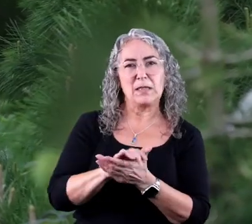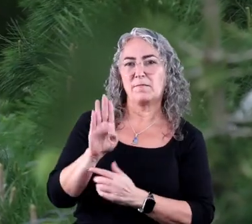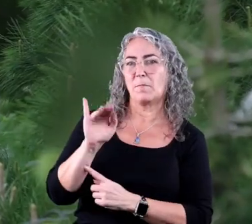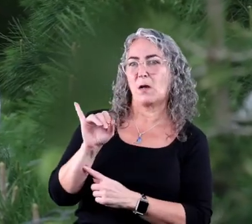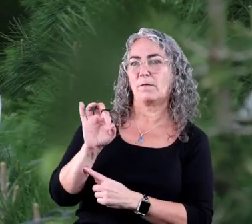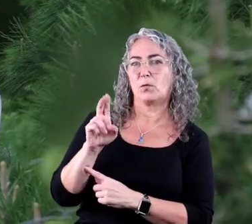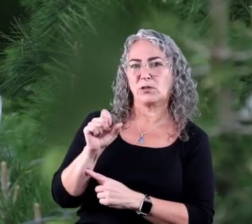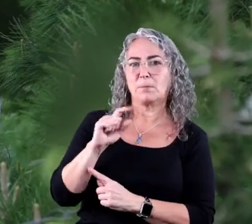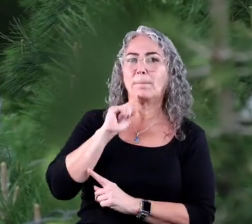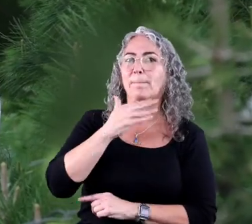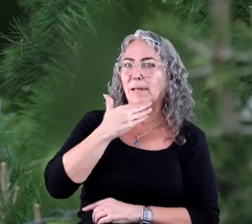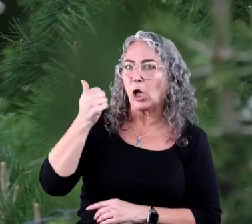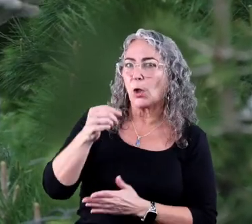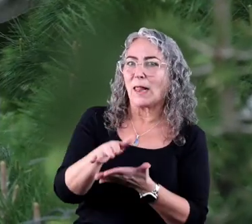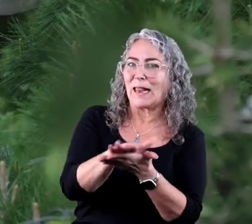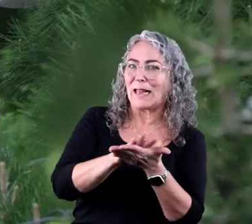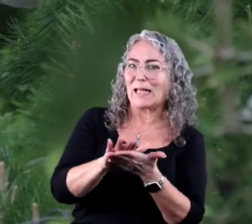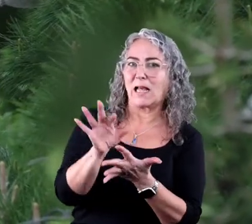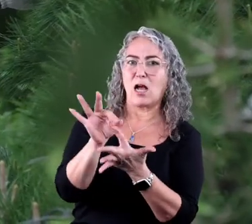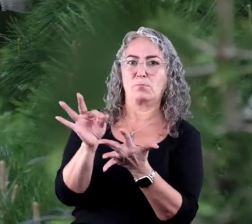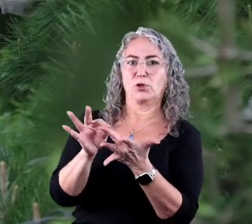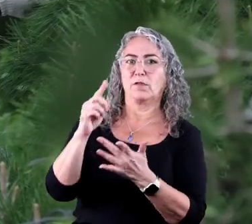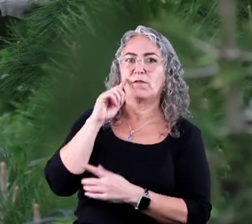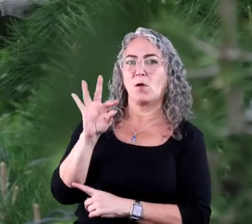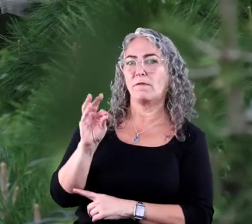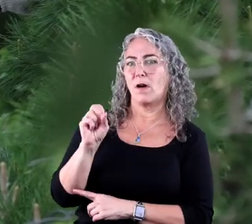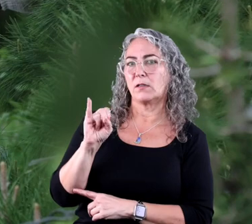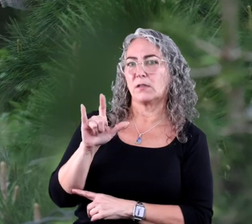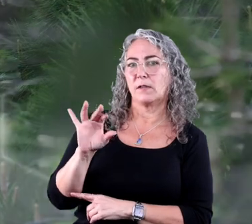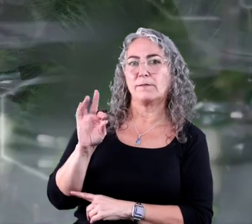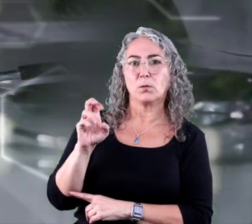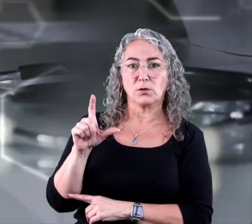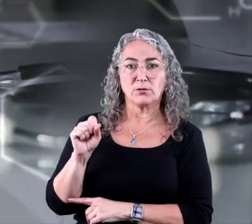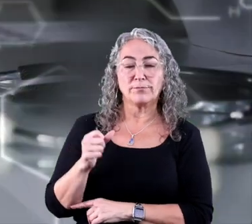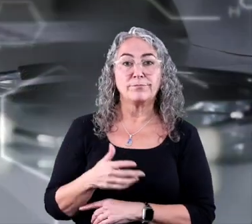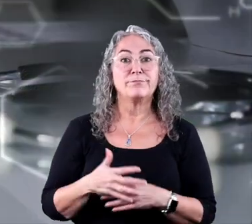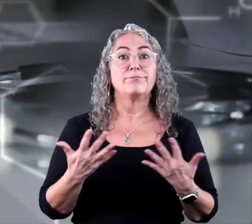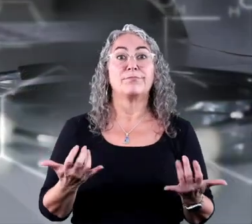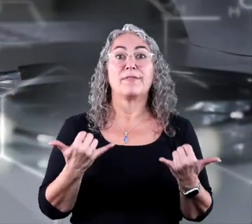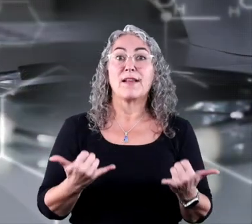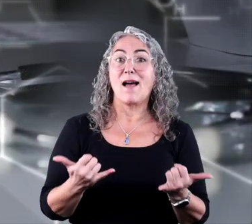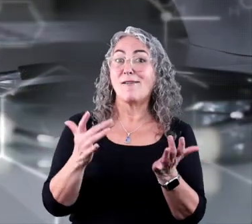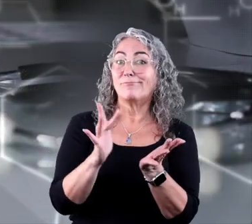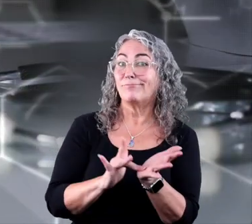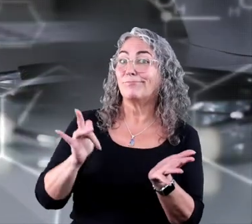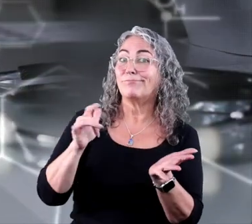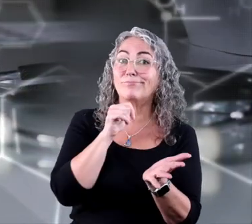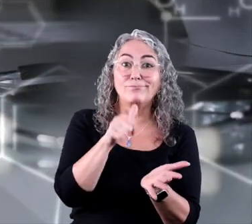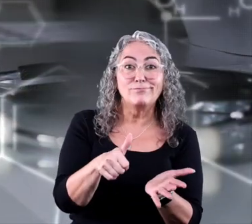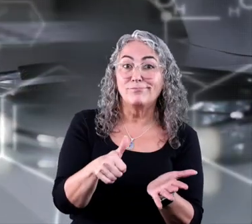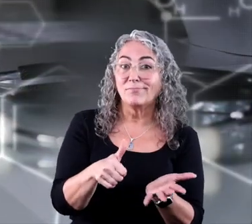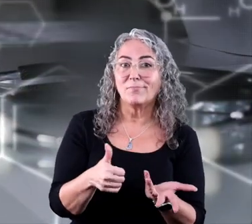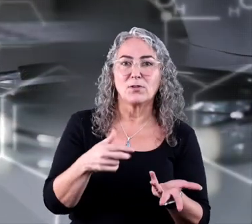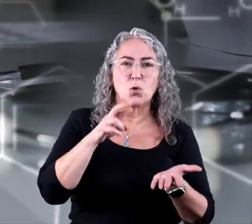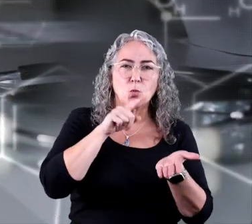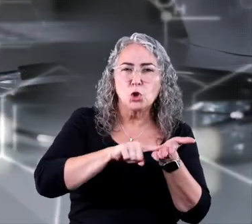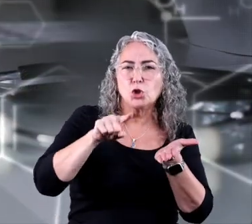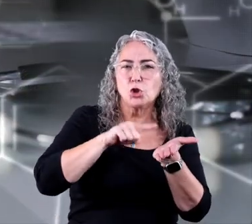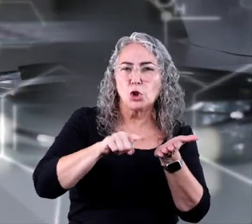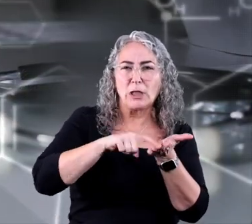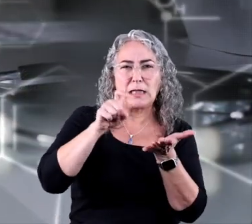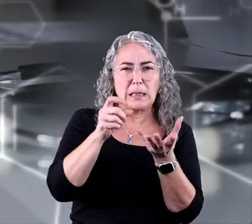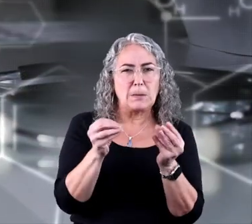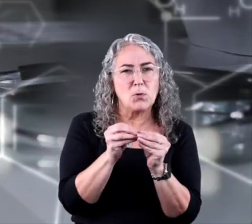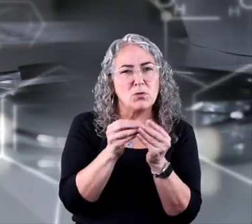that biofuels are a better and cleaner option to fossil fuels. But because there are still disadvantages, more research